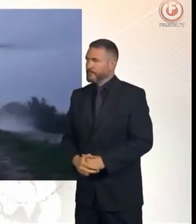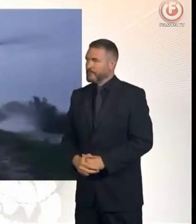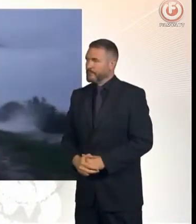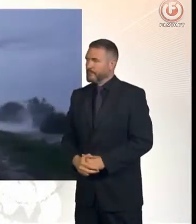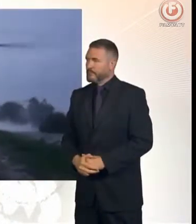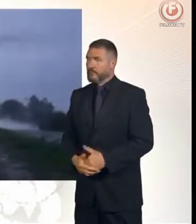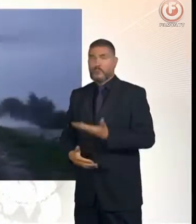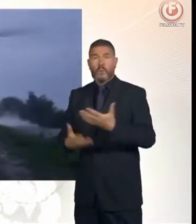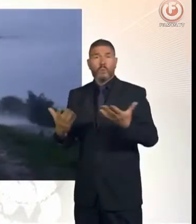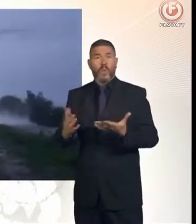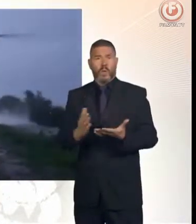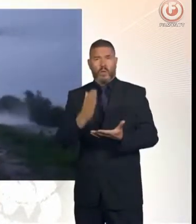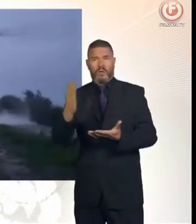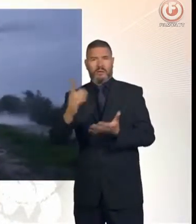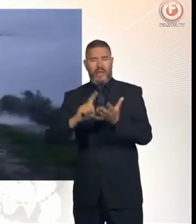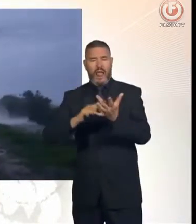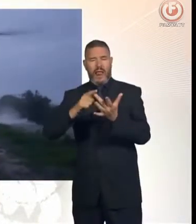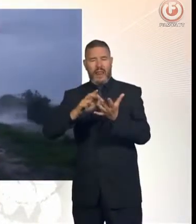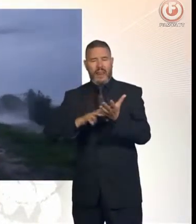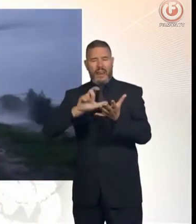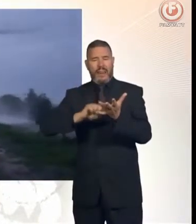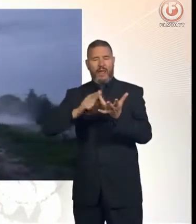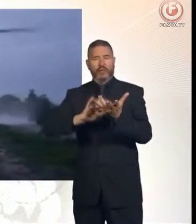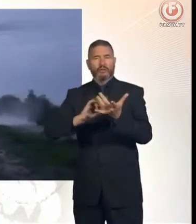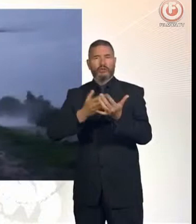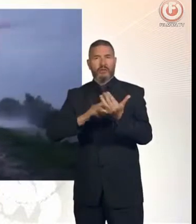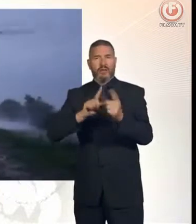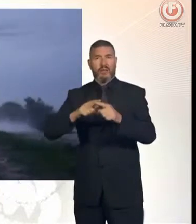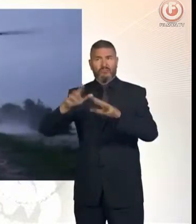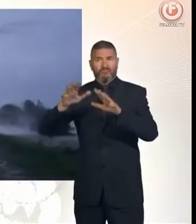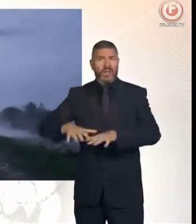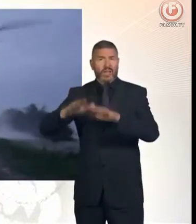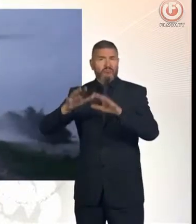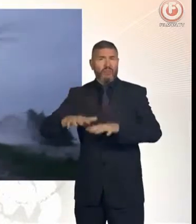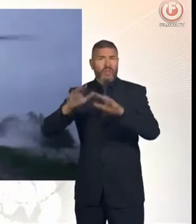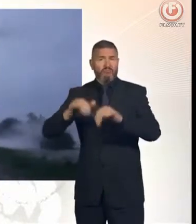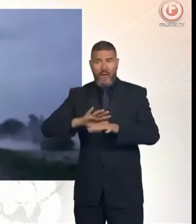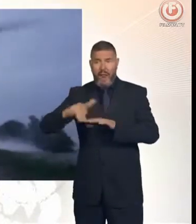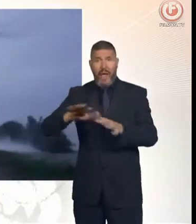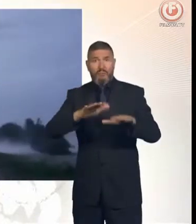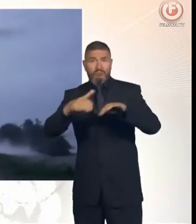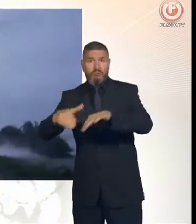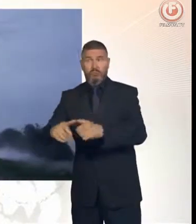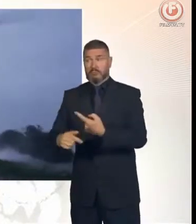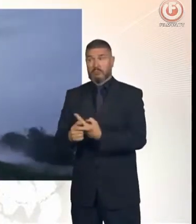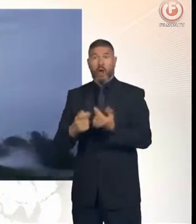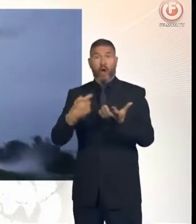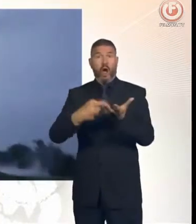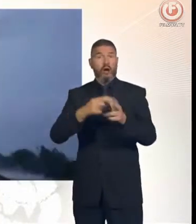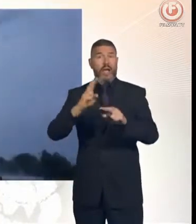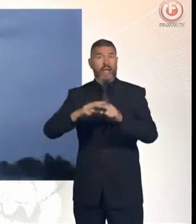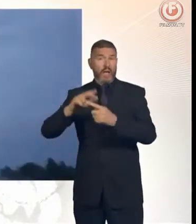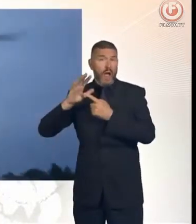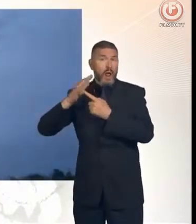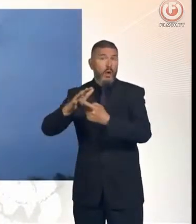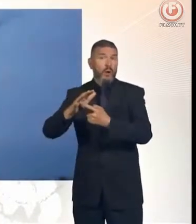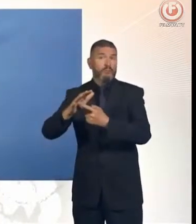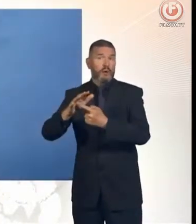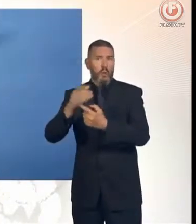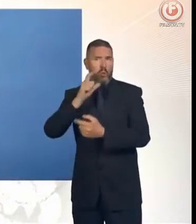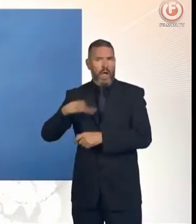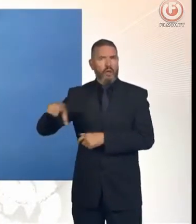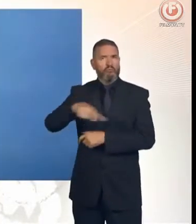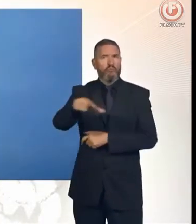Heavy rain continues to cause flooding and landslips in parts of England. A military helicopter had to be deployed to shore up a